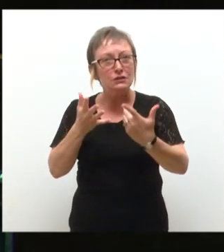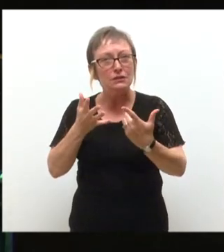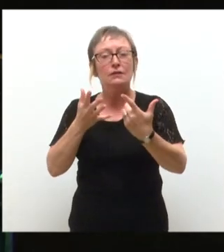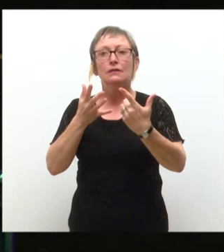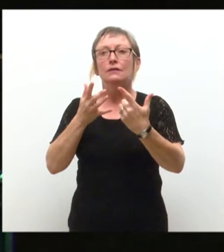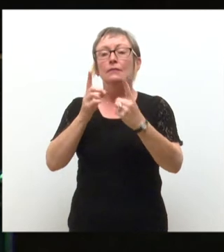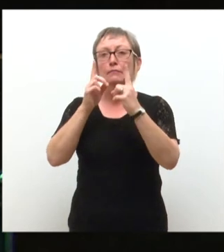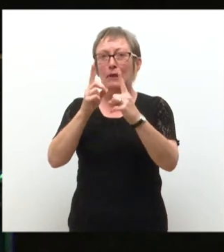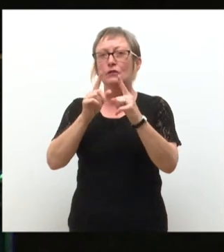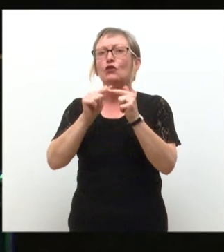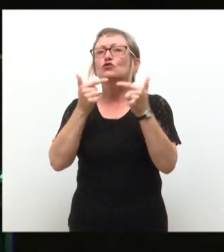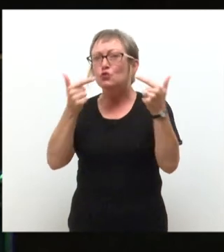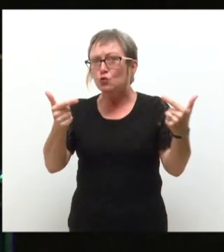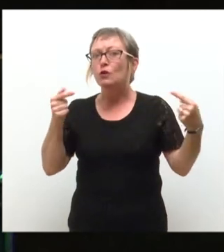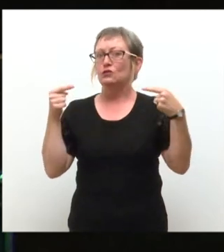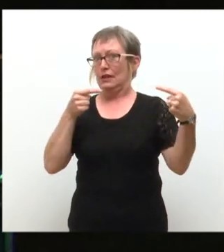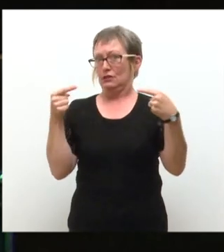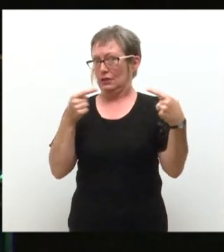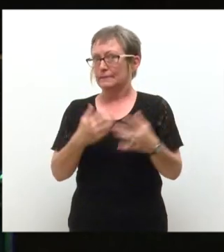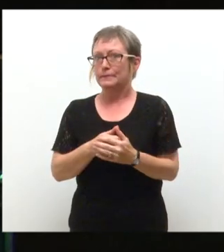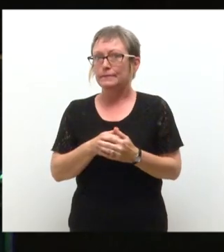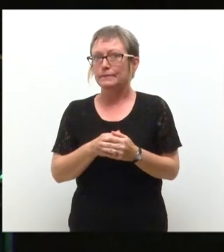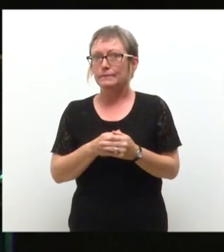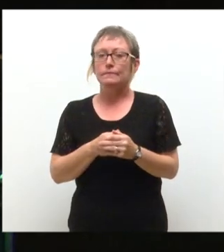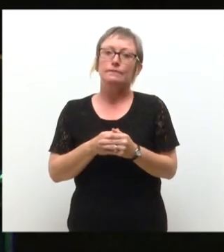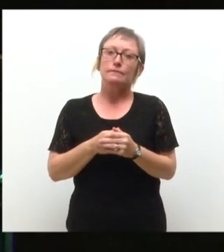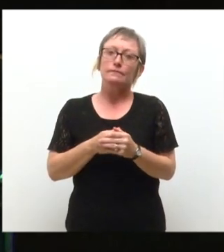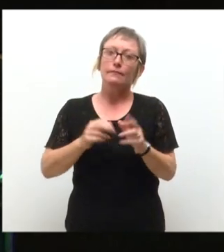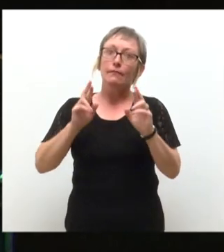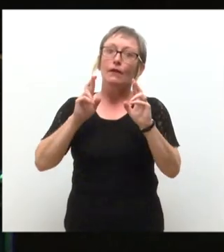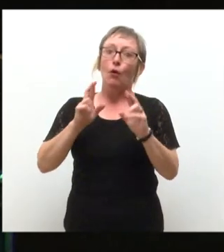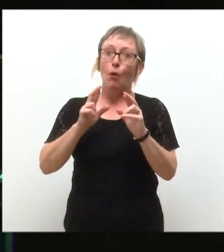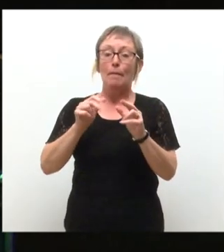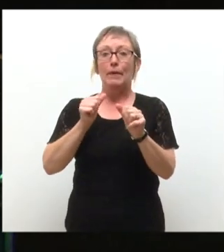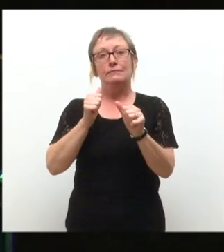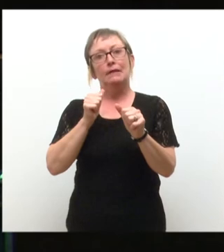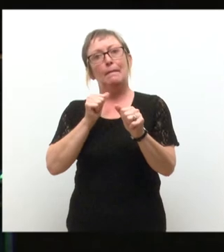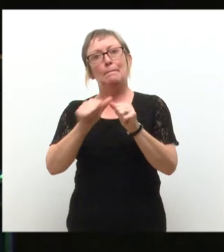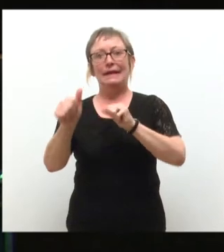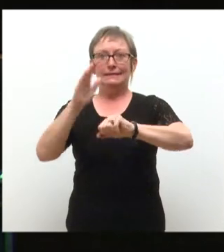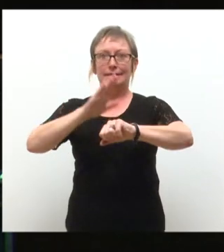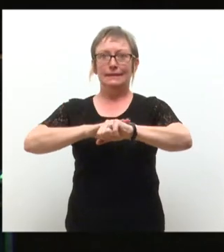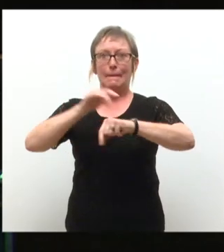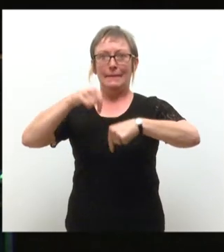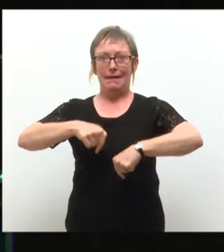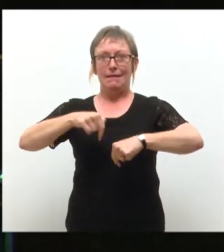but not too challenging. And I hope you make the best of your time here.